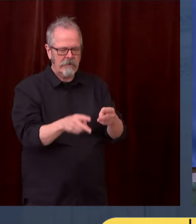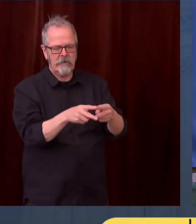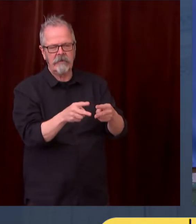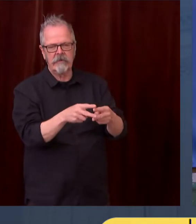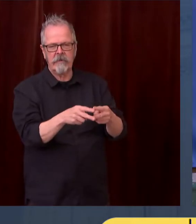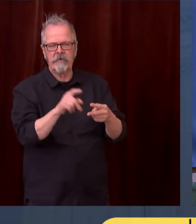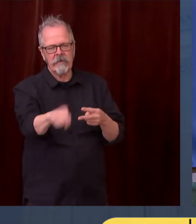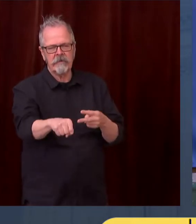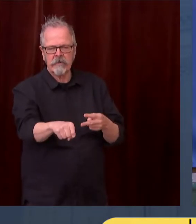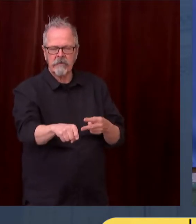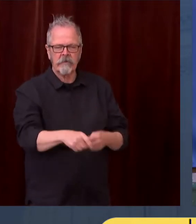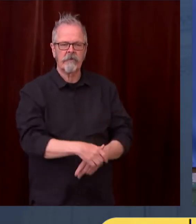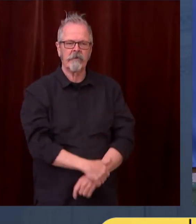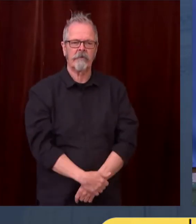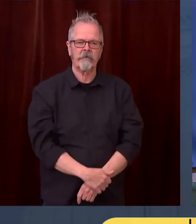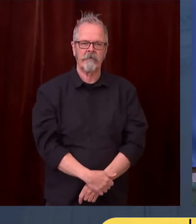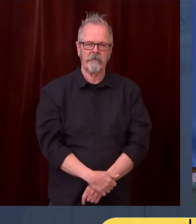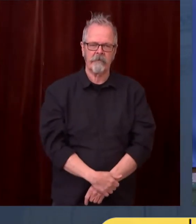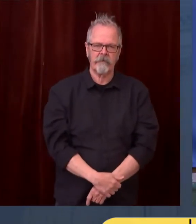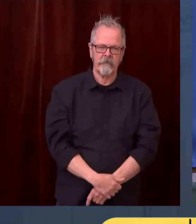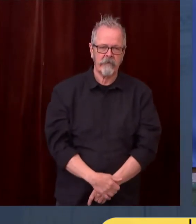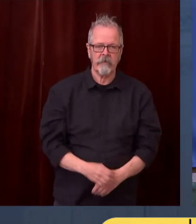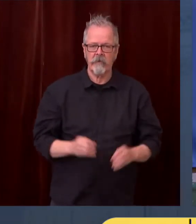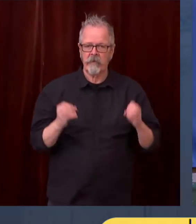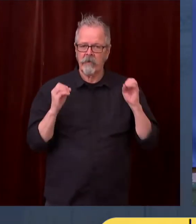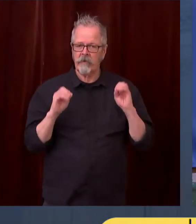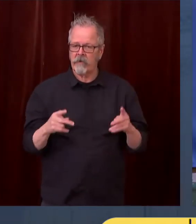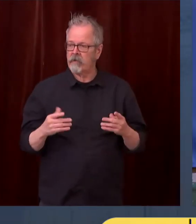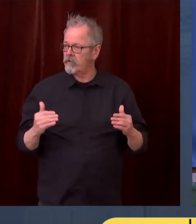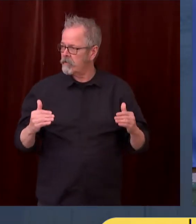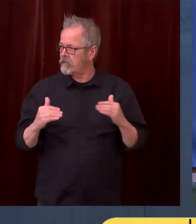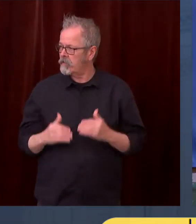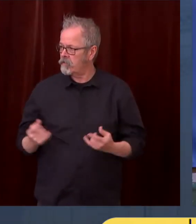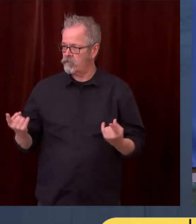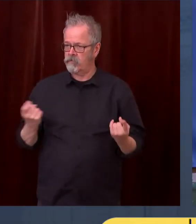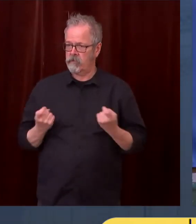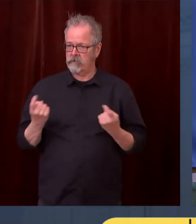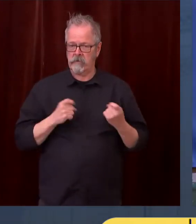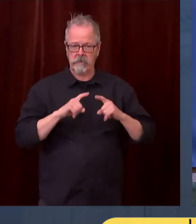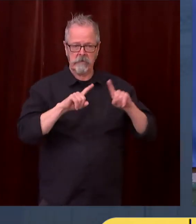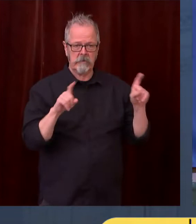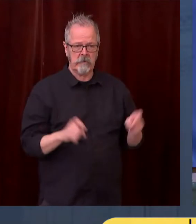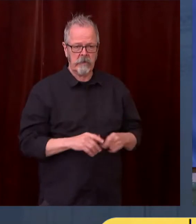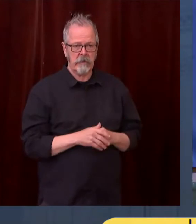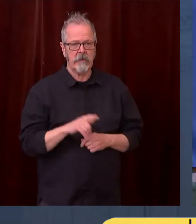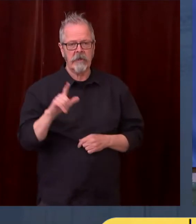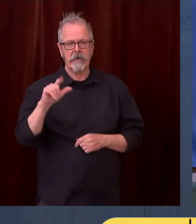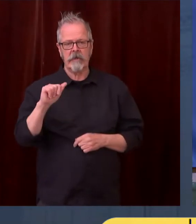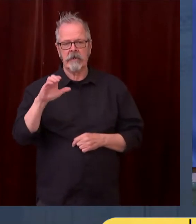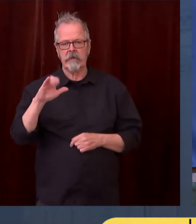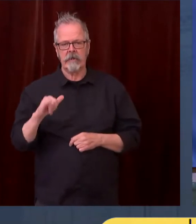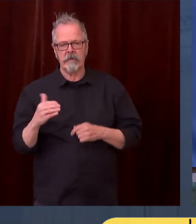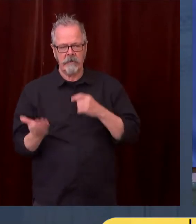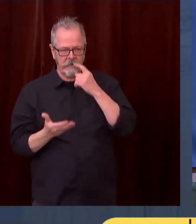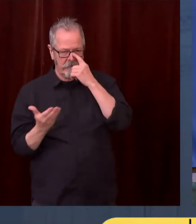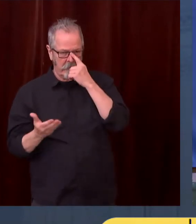Lacey Ferenbach and Nick Struley, Executive Director of External Affairs.